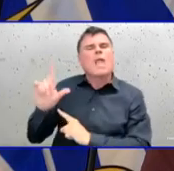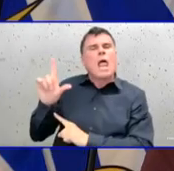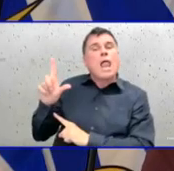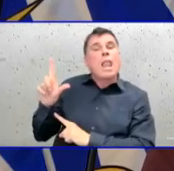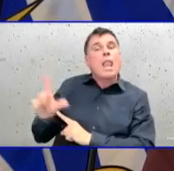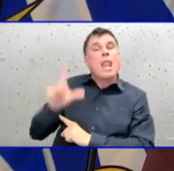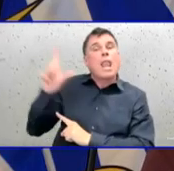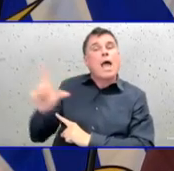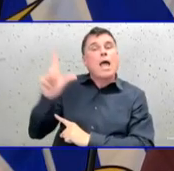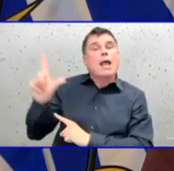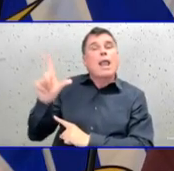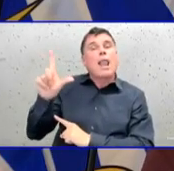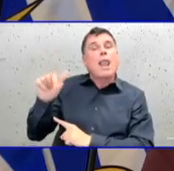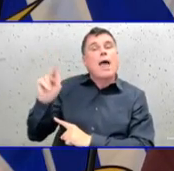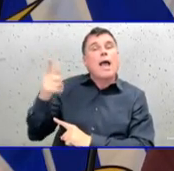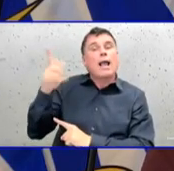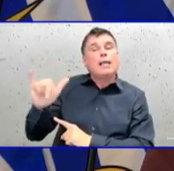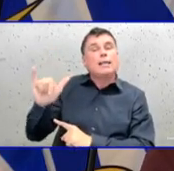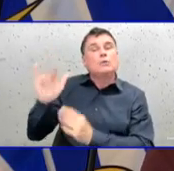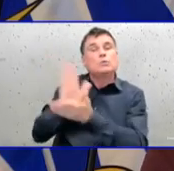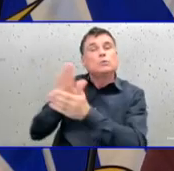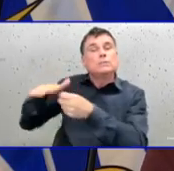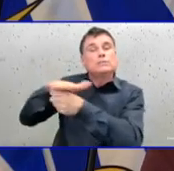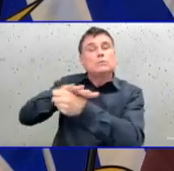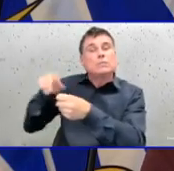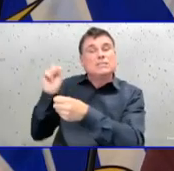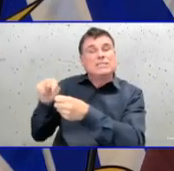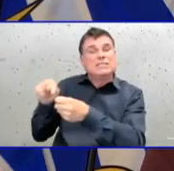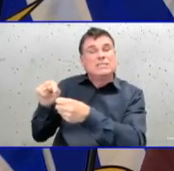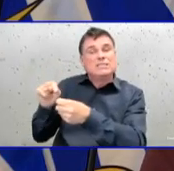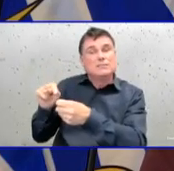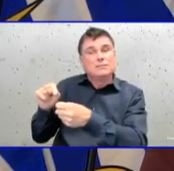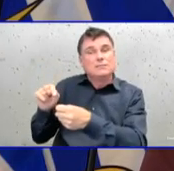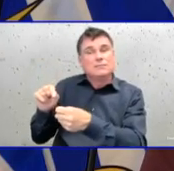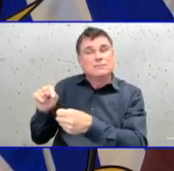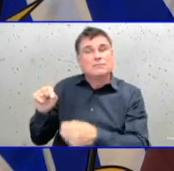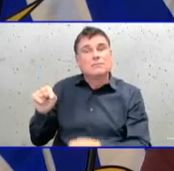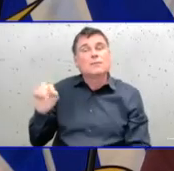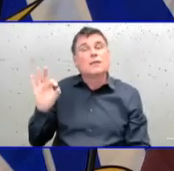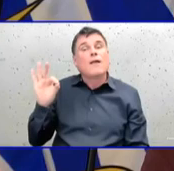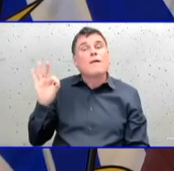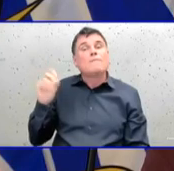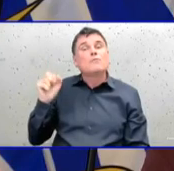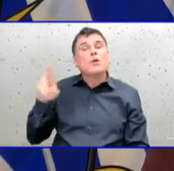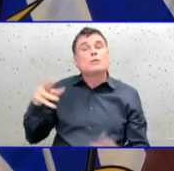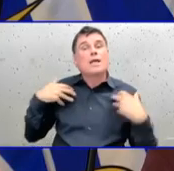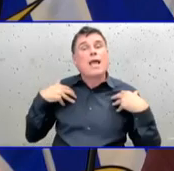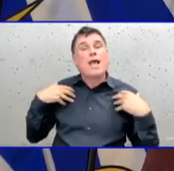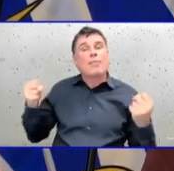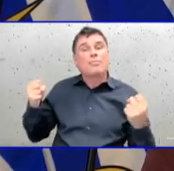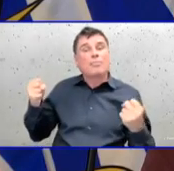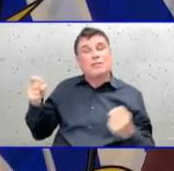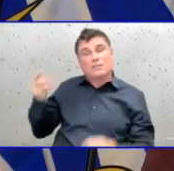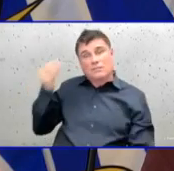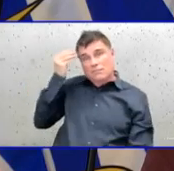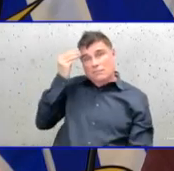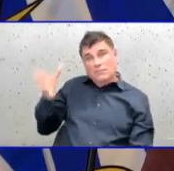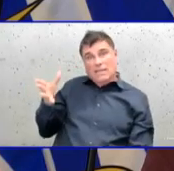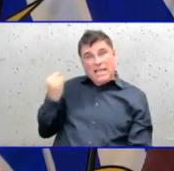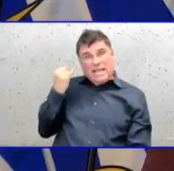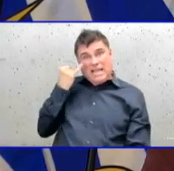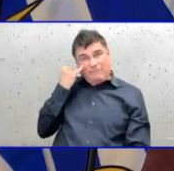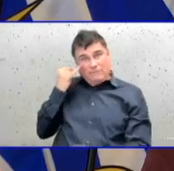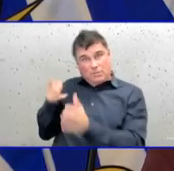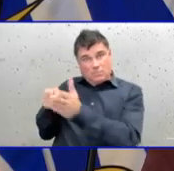may not impact transmission and may impact operations such as staffing. How can you explain to parents that